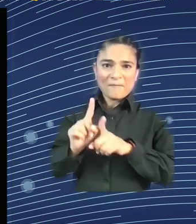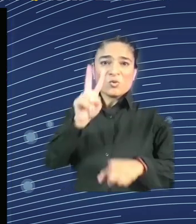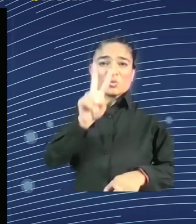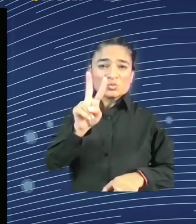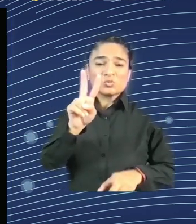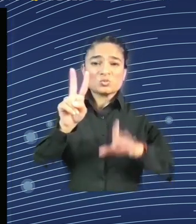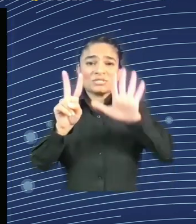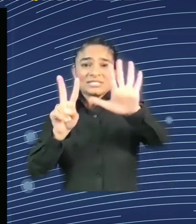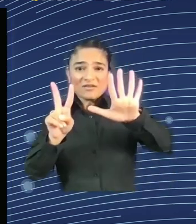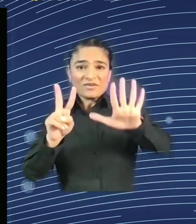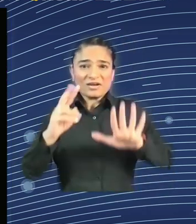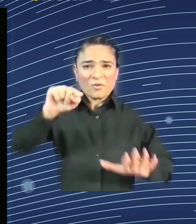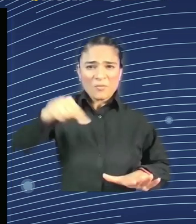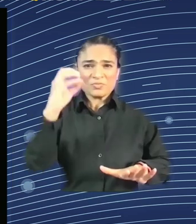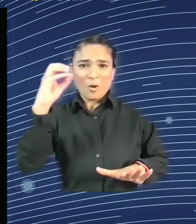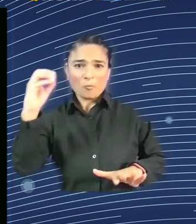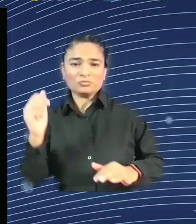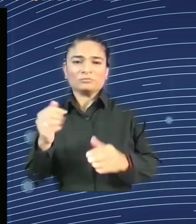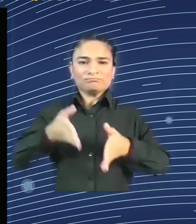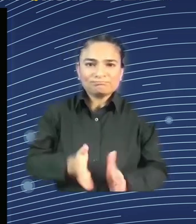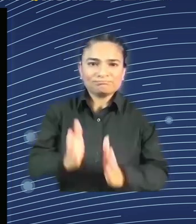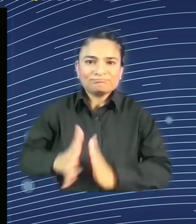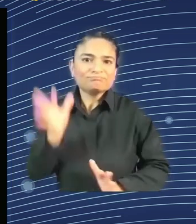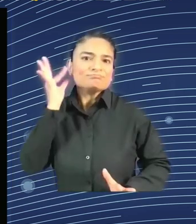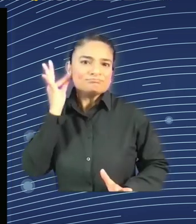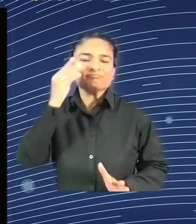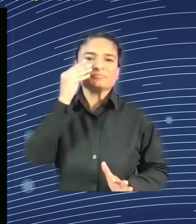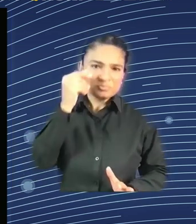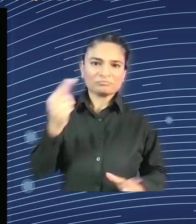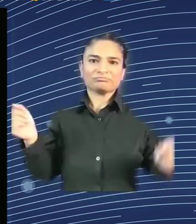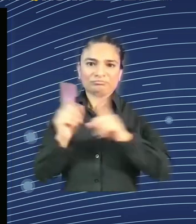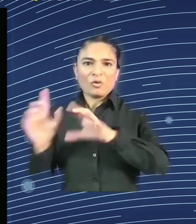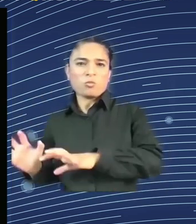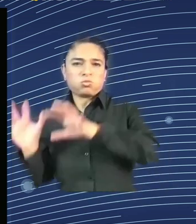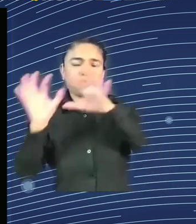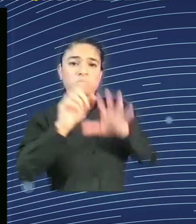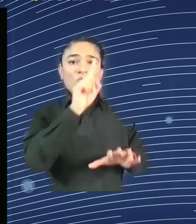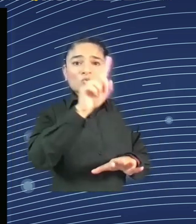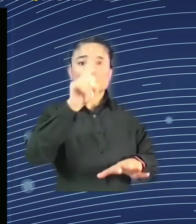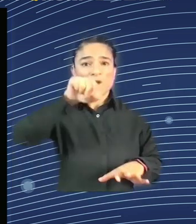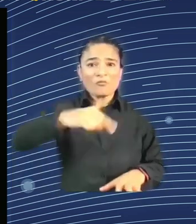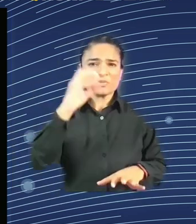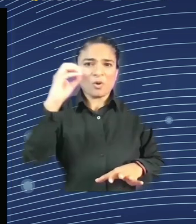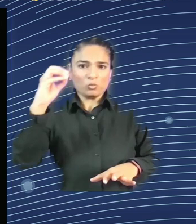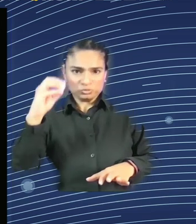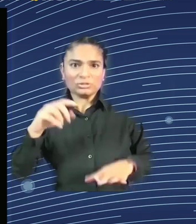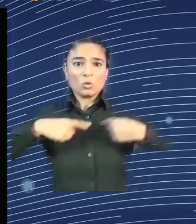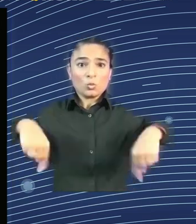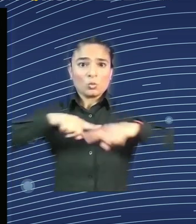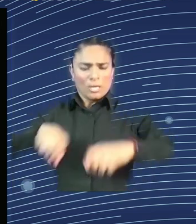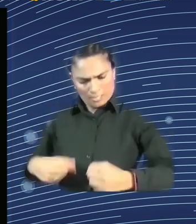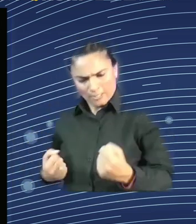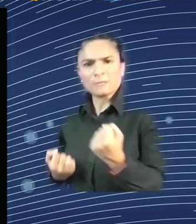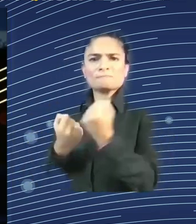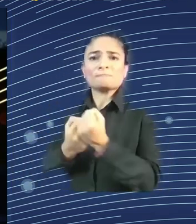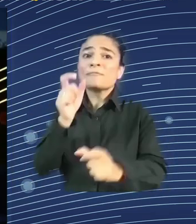share knowledge with them. I like to think that I am quite friendly and engaging, too. I love interacting with